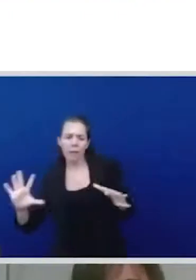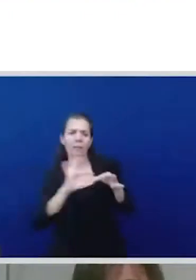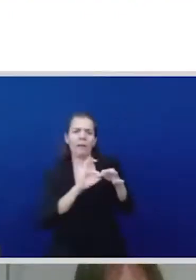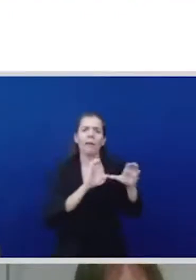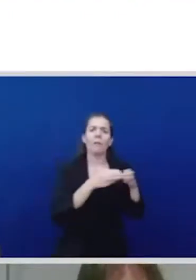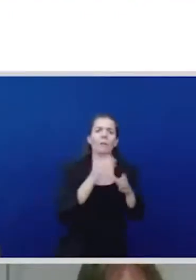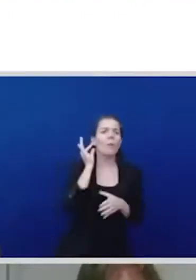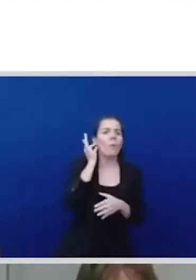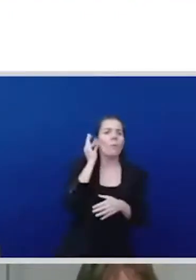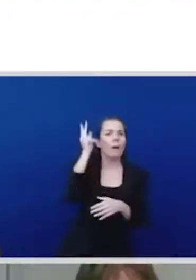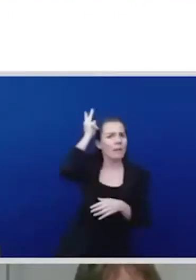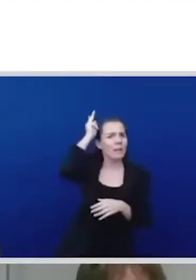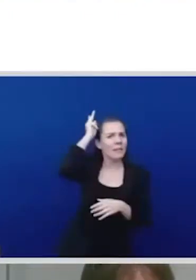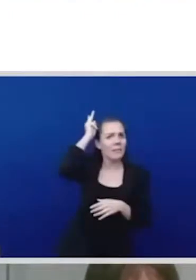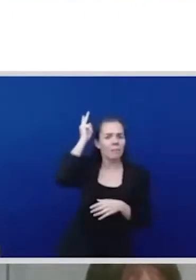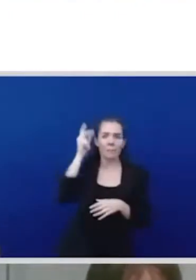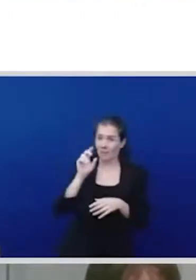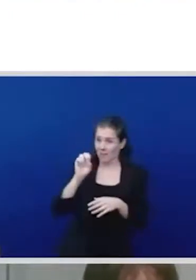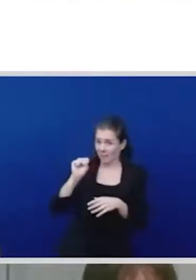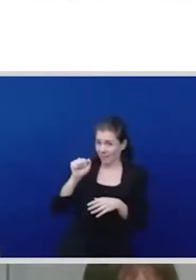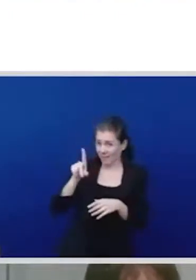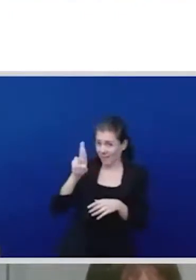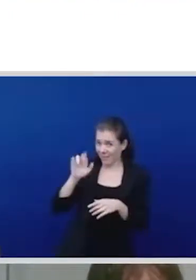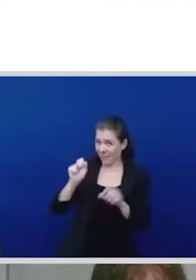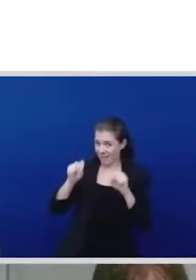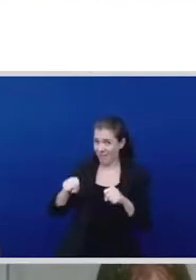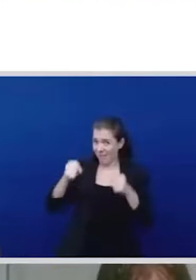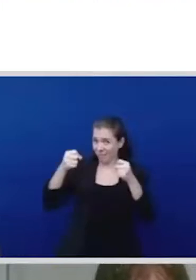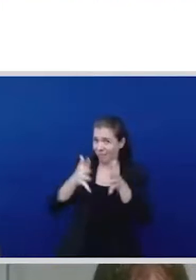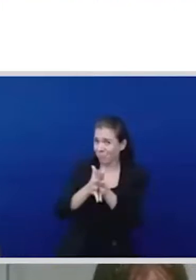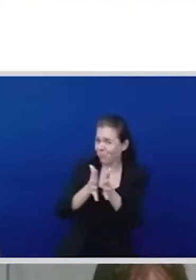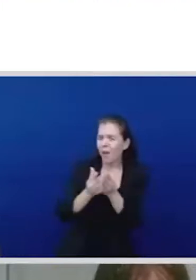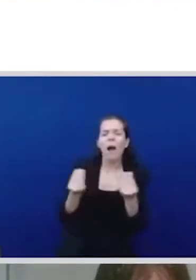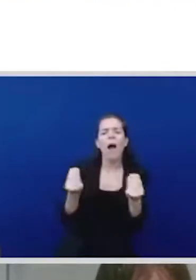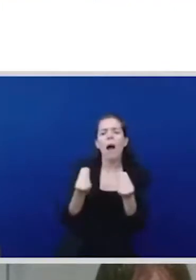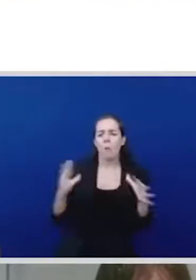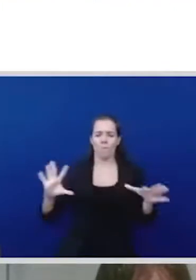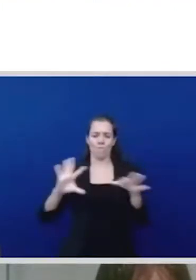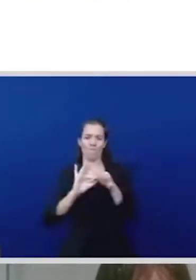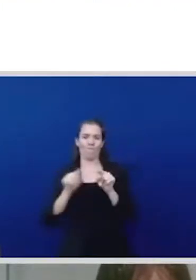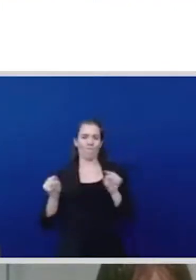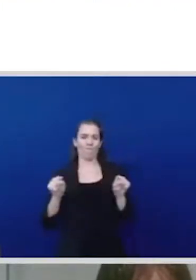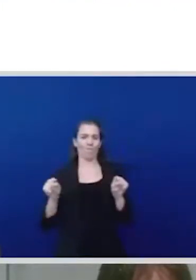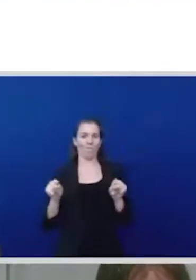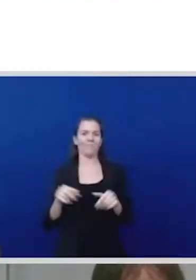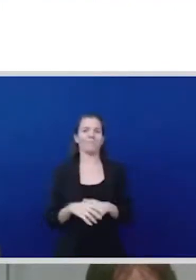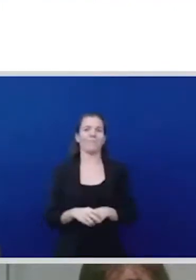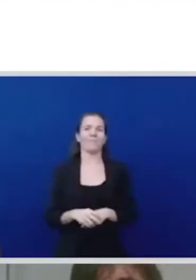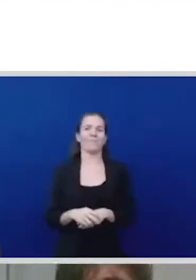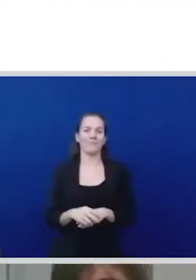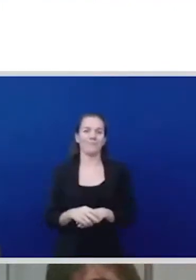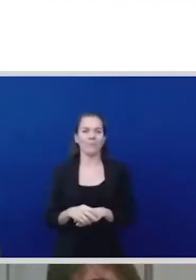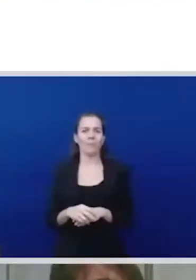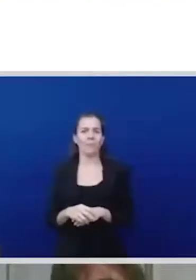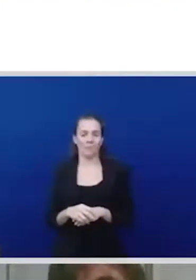in these debates okay I'll answer both questions just quickly so when it comes to indigenous women being exploited